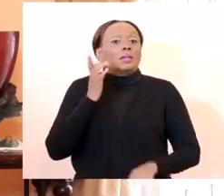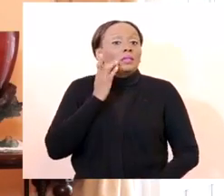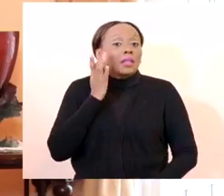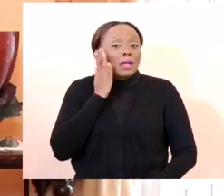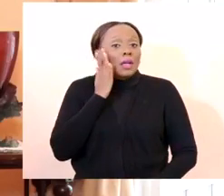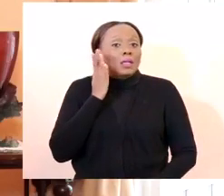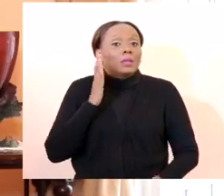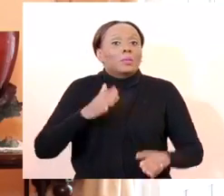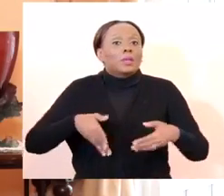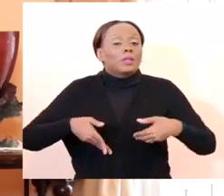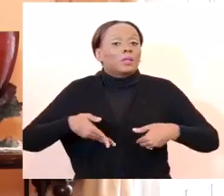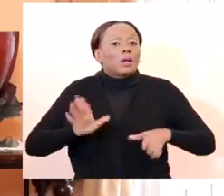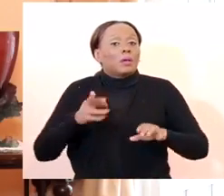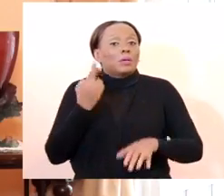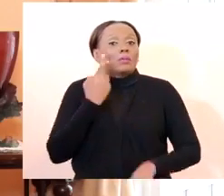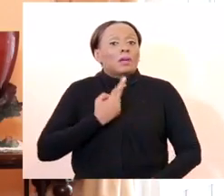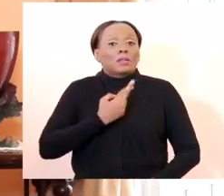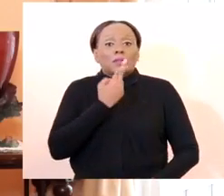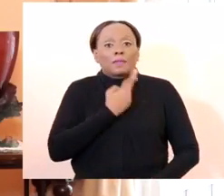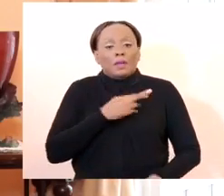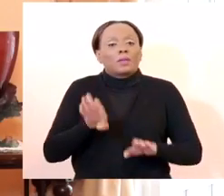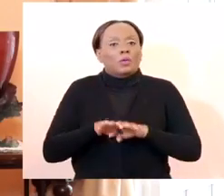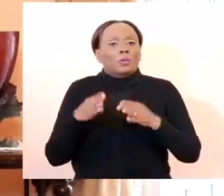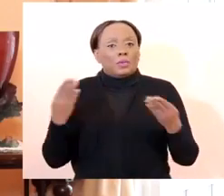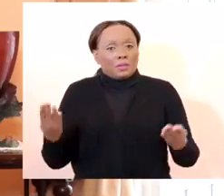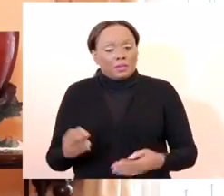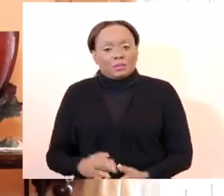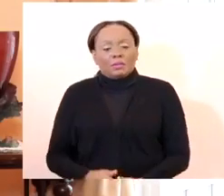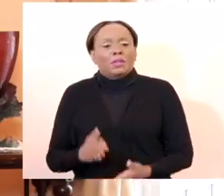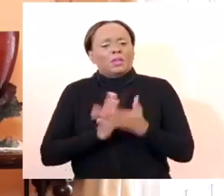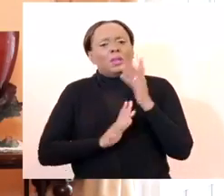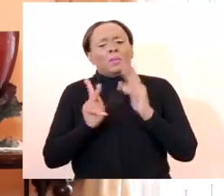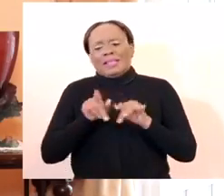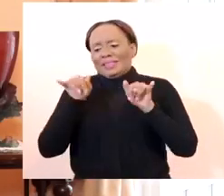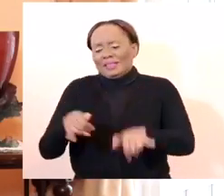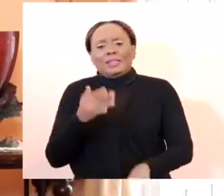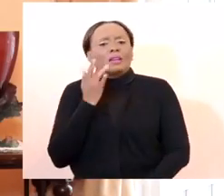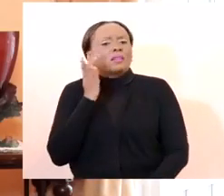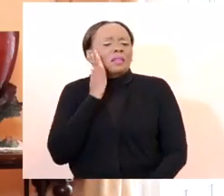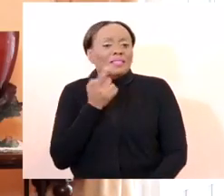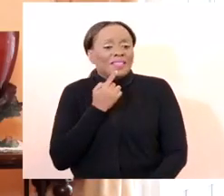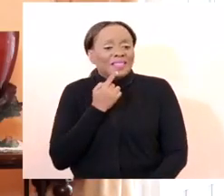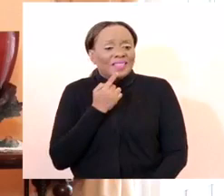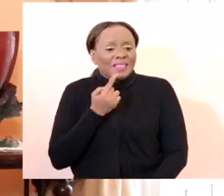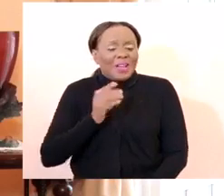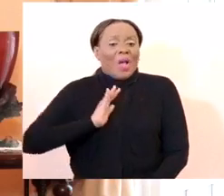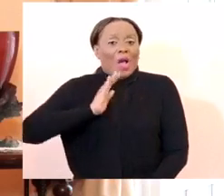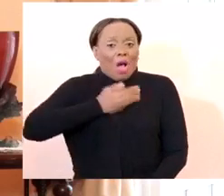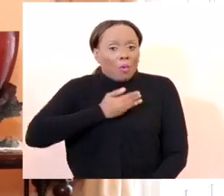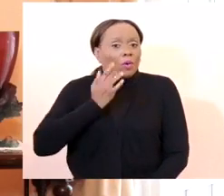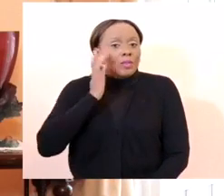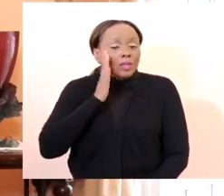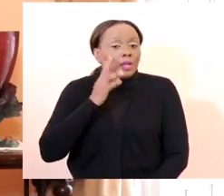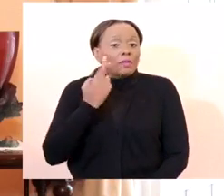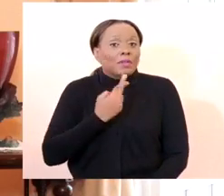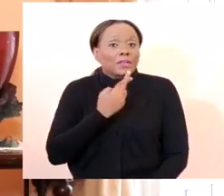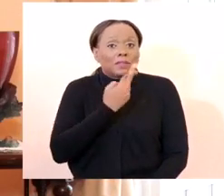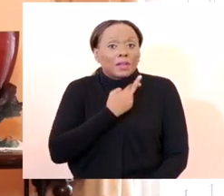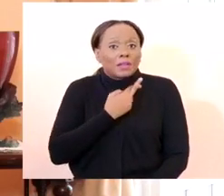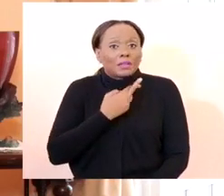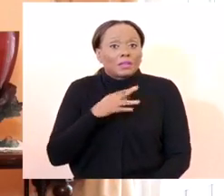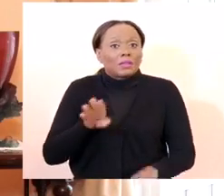That question has come fast and furious. Will restaurants be able to open? The simple answer is no.